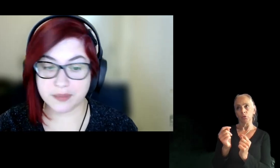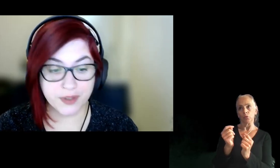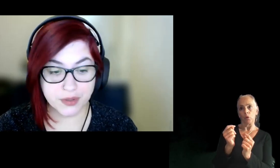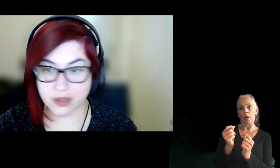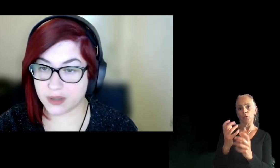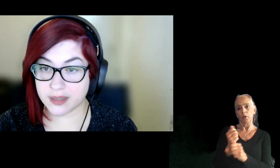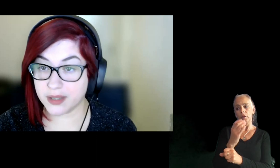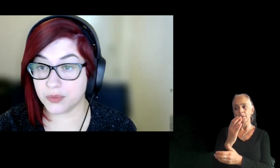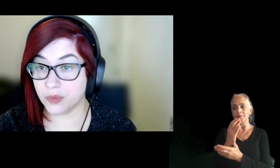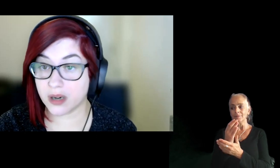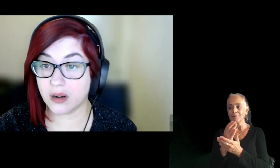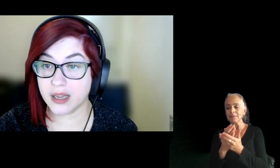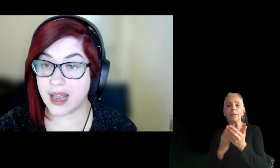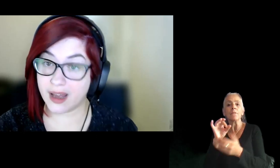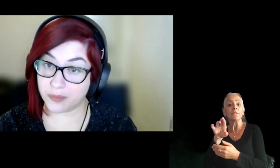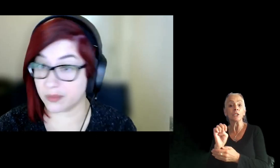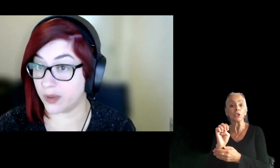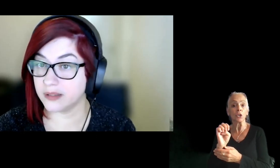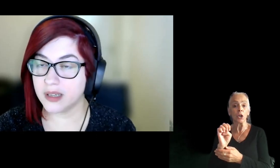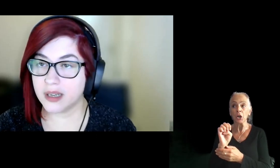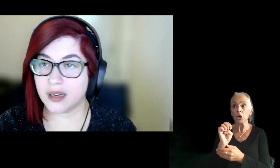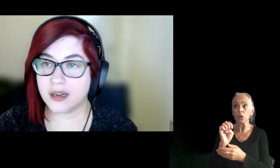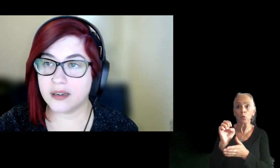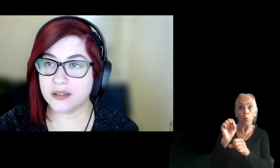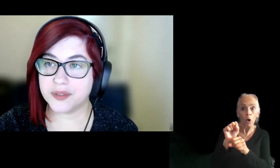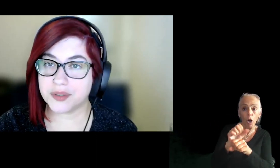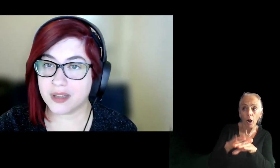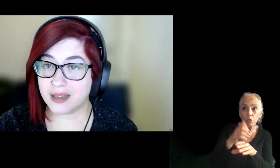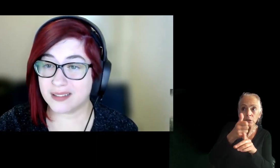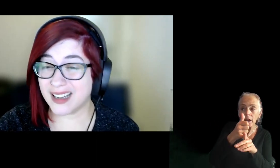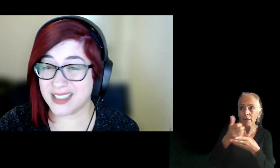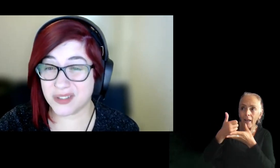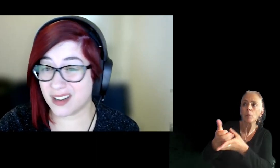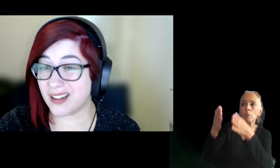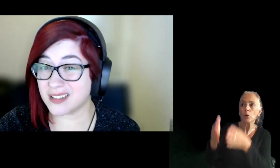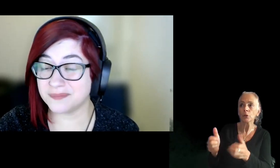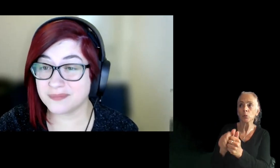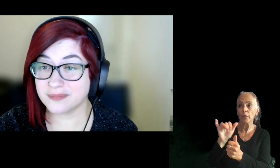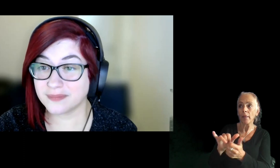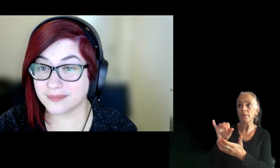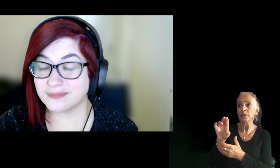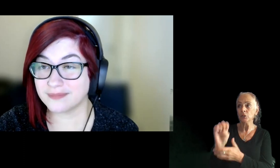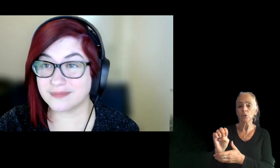try to get some feature or something to work on and help someone, uh, the future. It kind of teaches a lot.